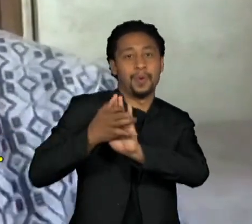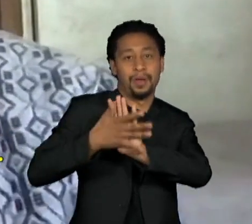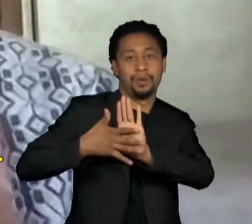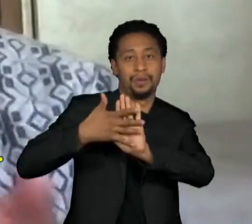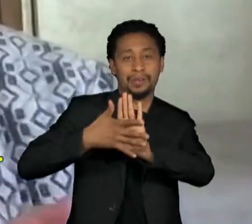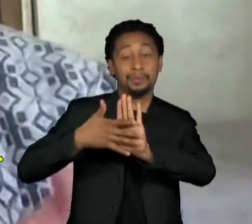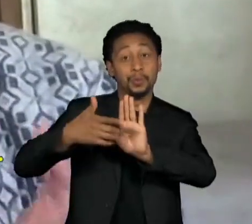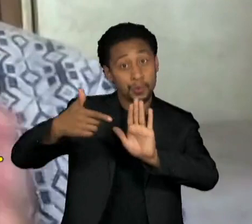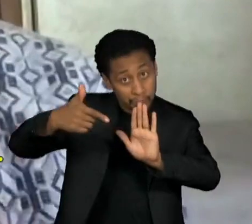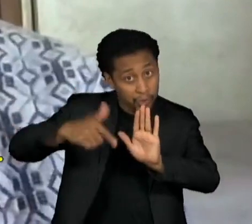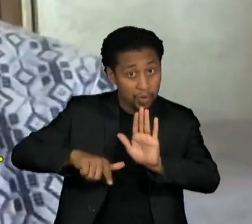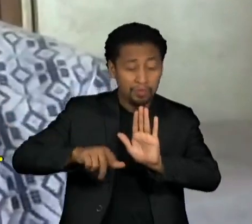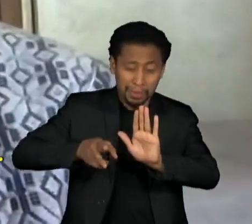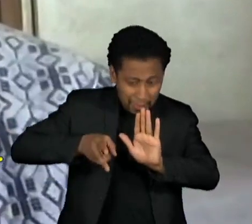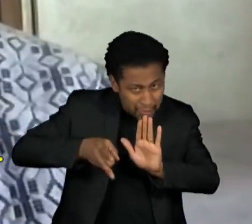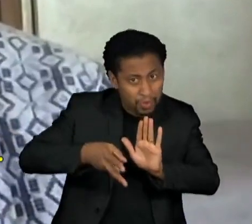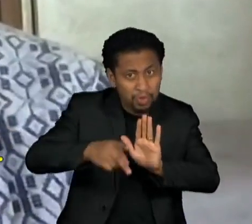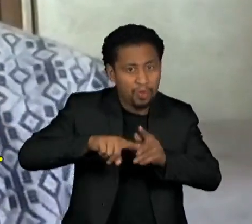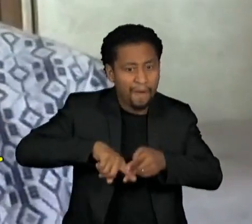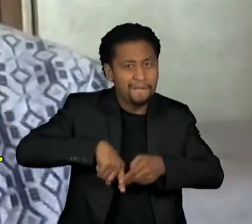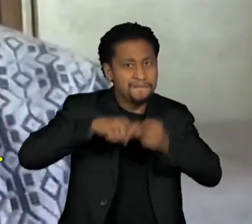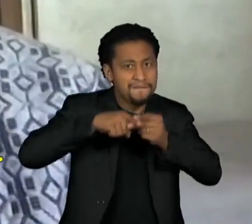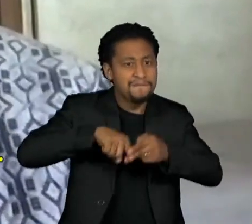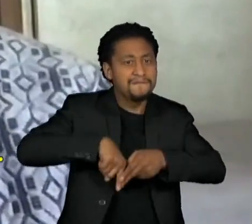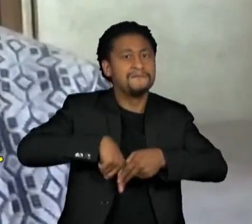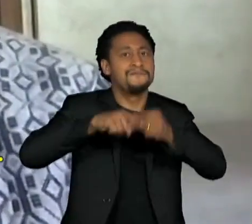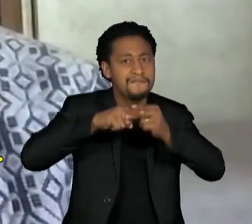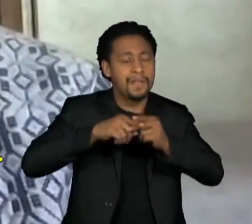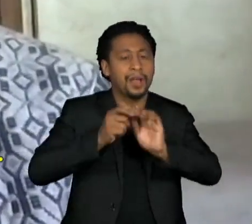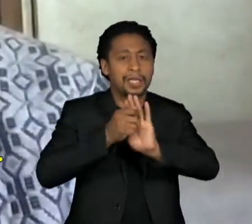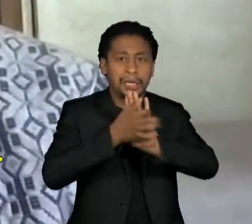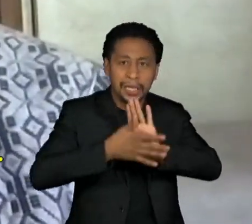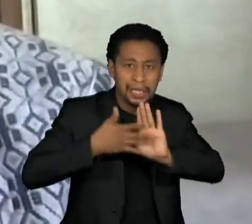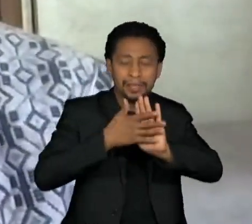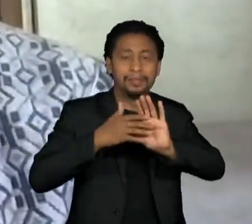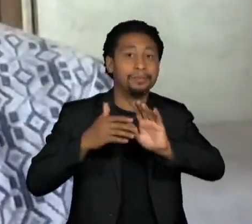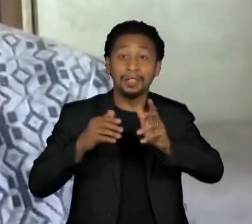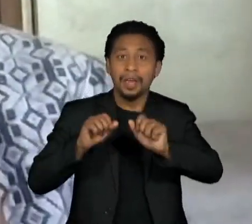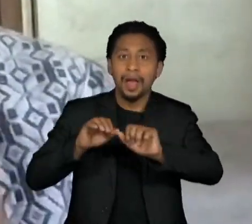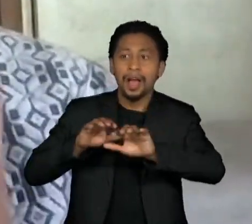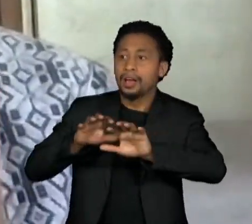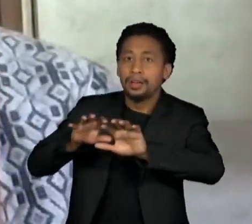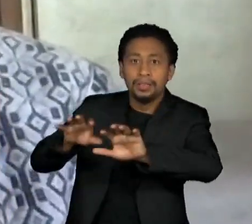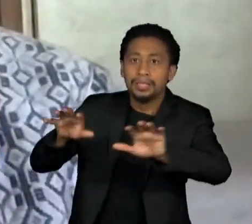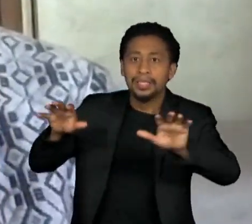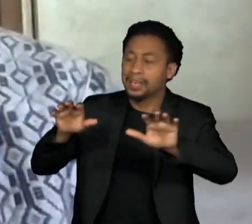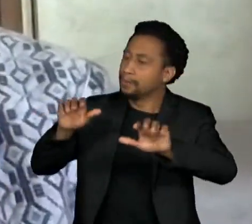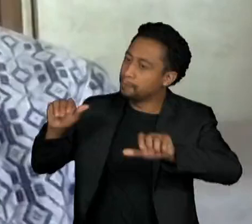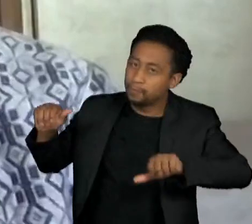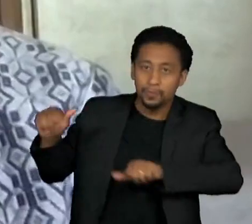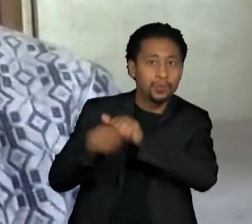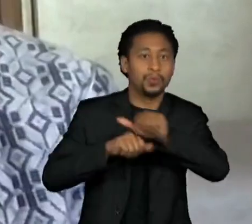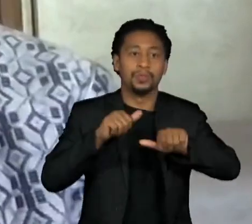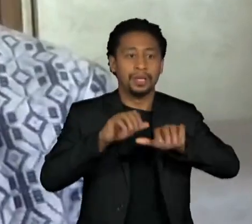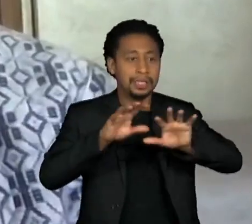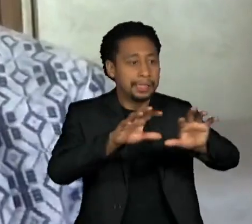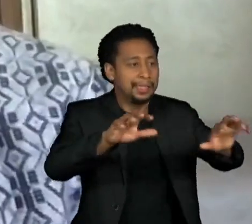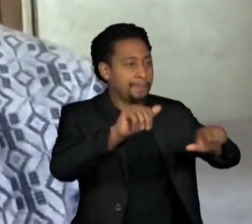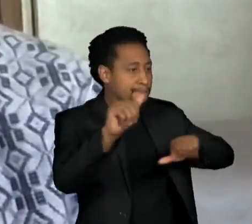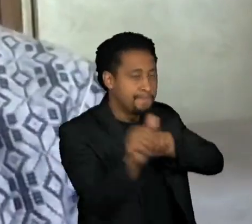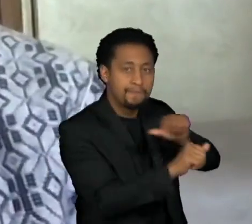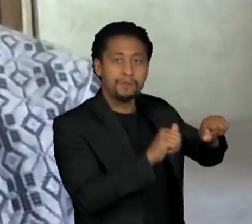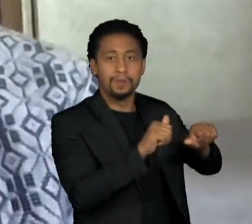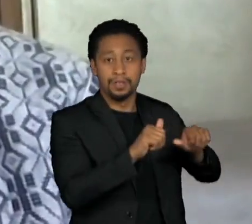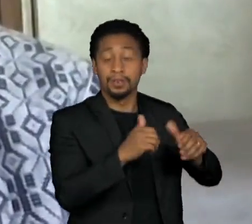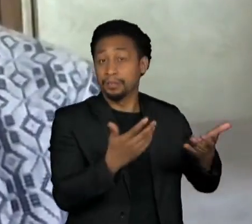keep doing this to tweak news out of the feed. They never tried to make a distinction